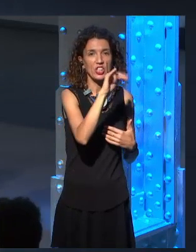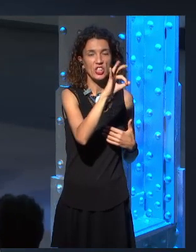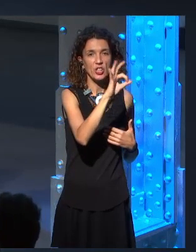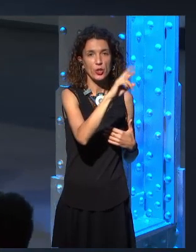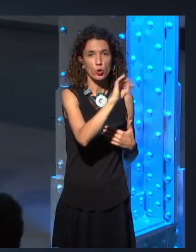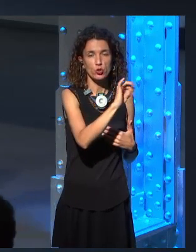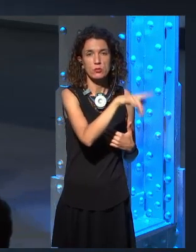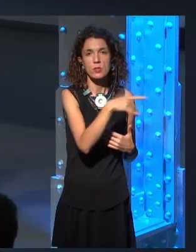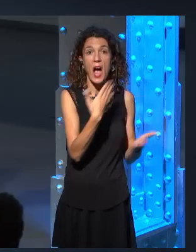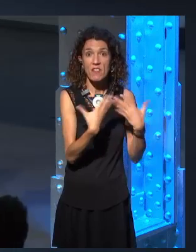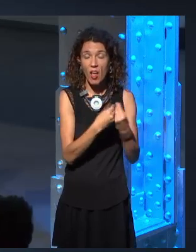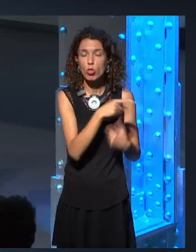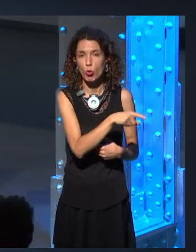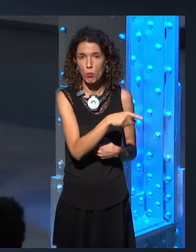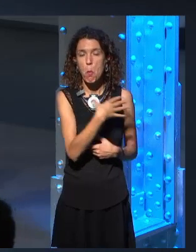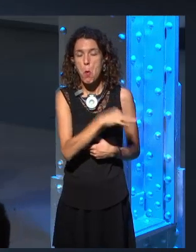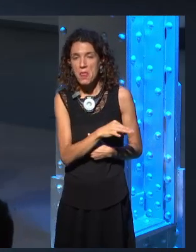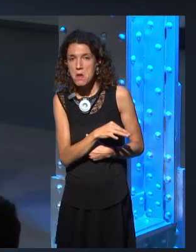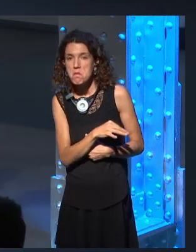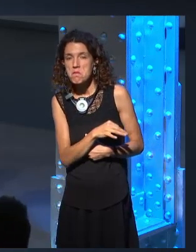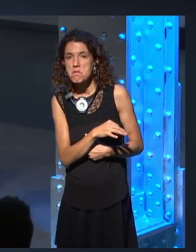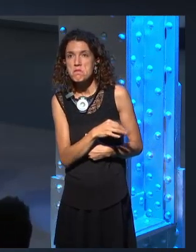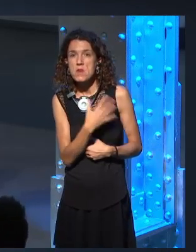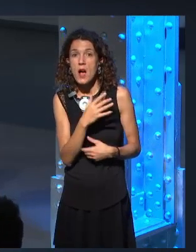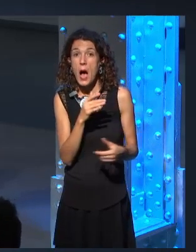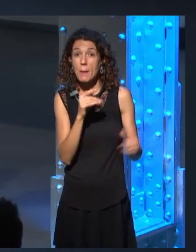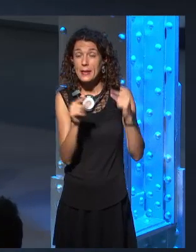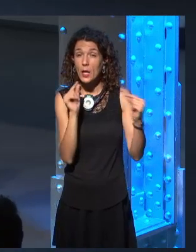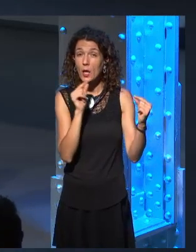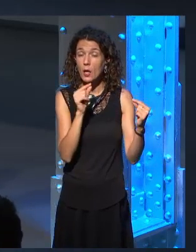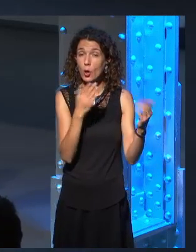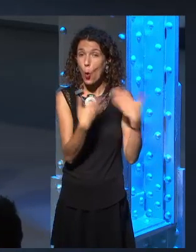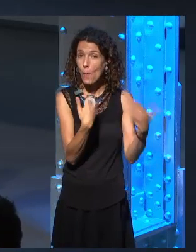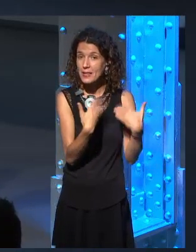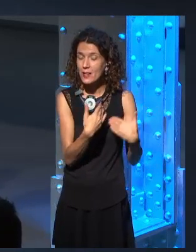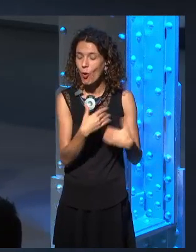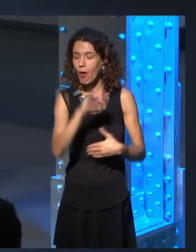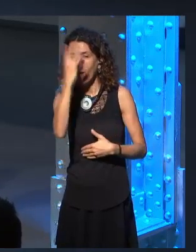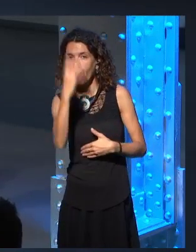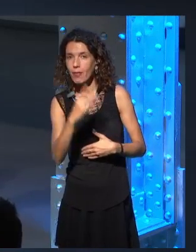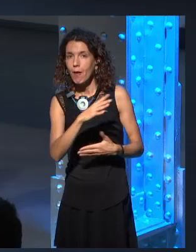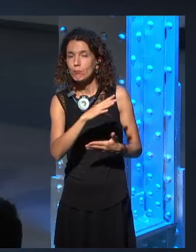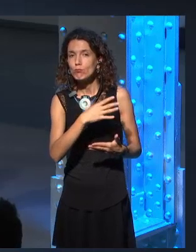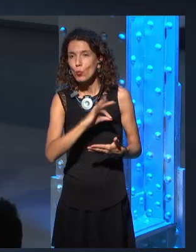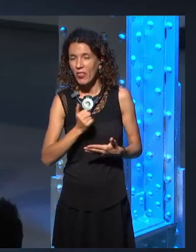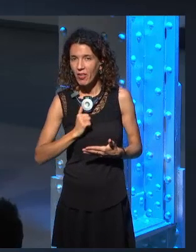There may not have been a pretender. There may have been something else, but he's now complicated it as the story has grown.